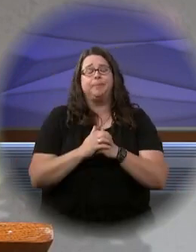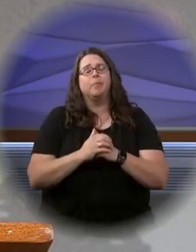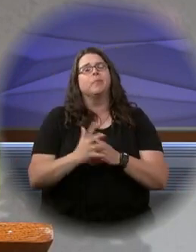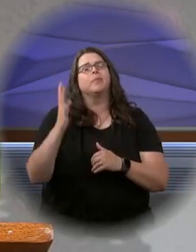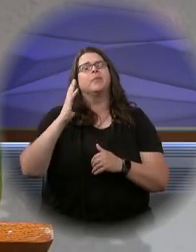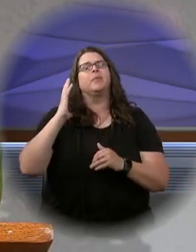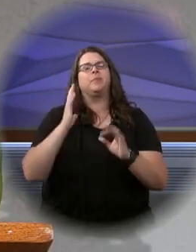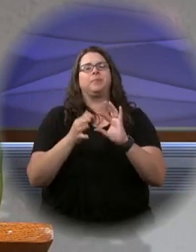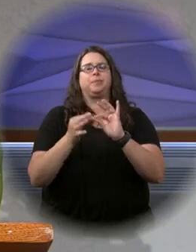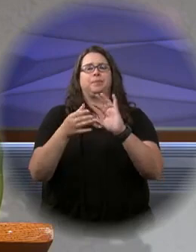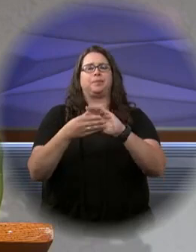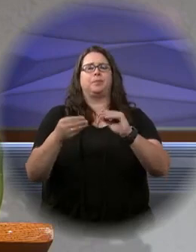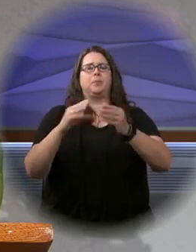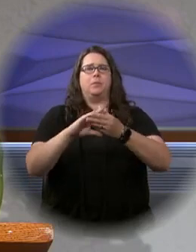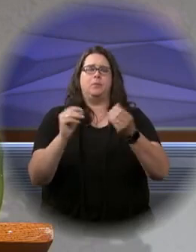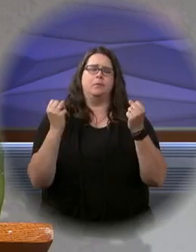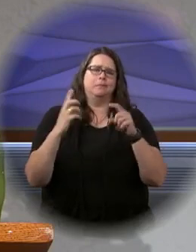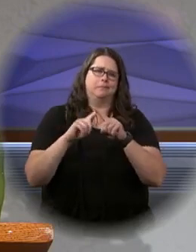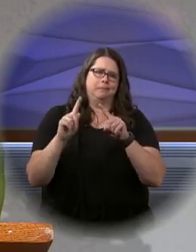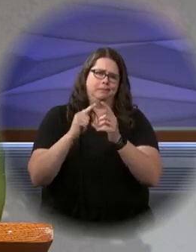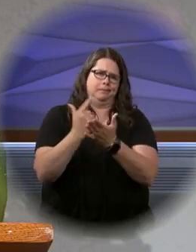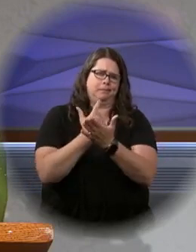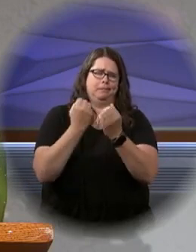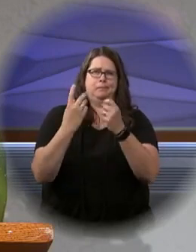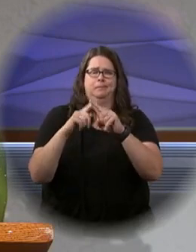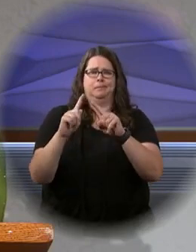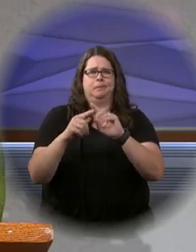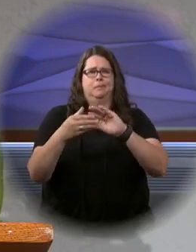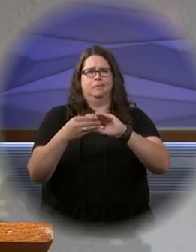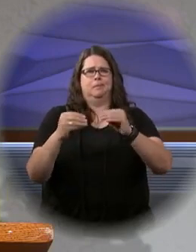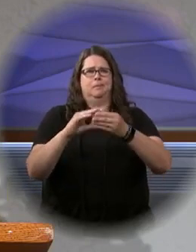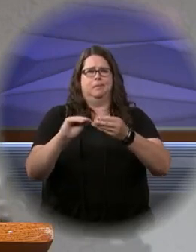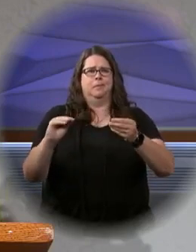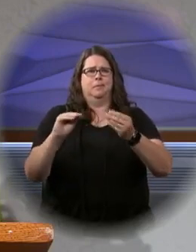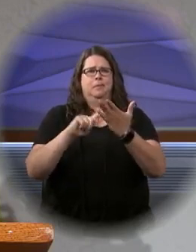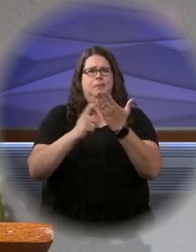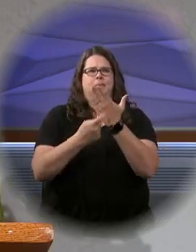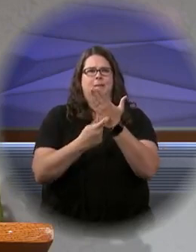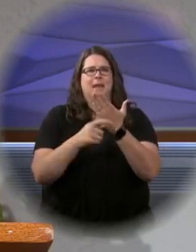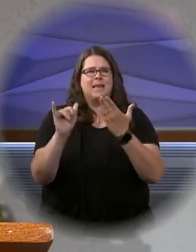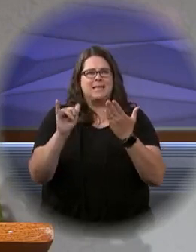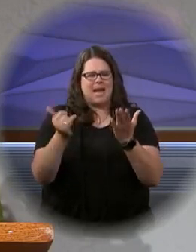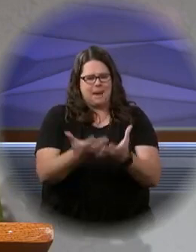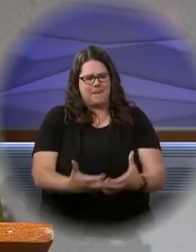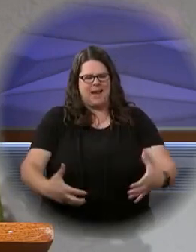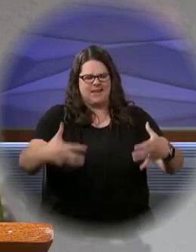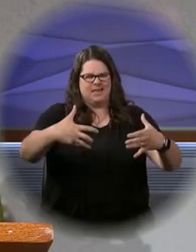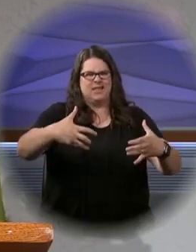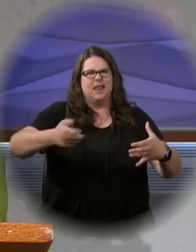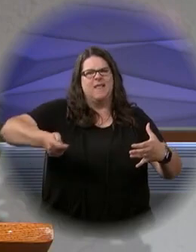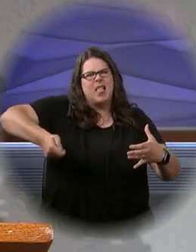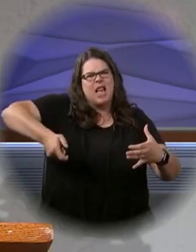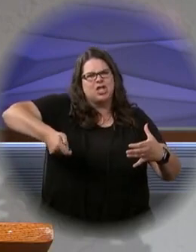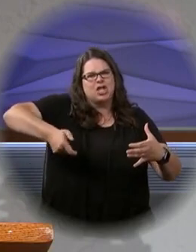that the parables, and there are so many of them, are like a basket full of flashlights that just bring light